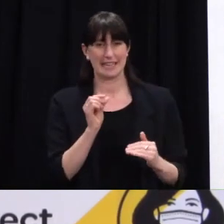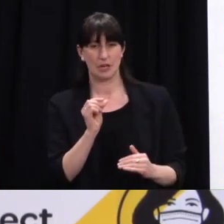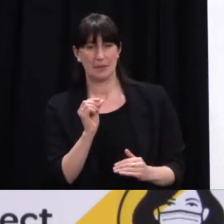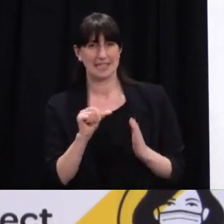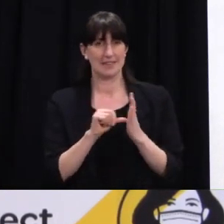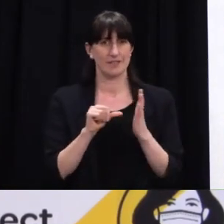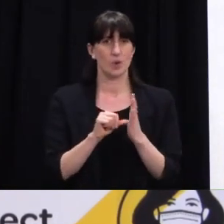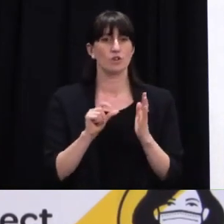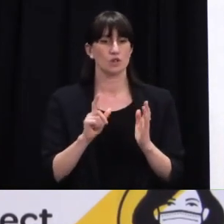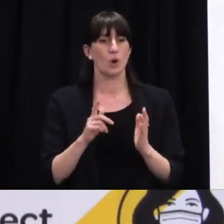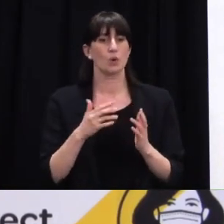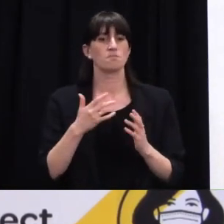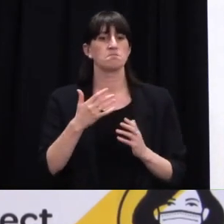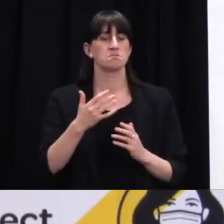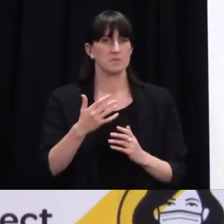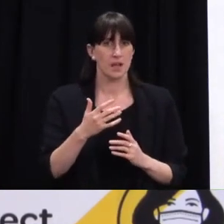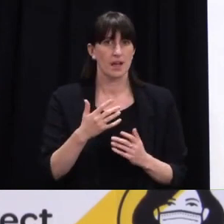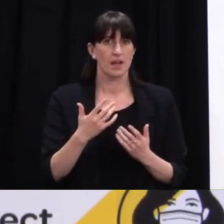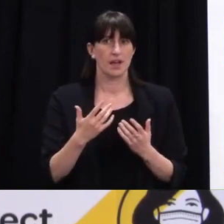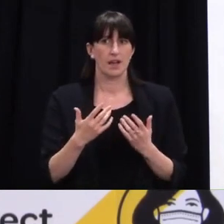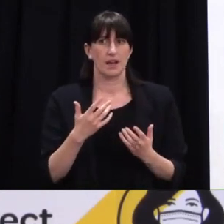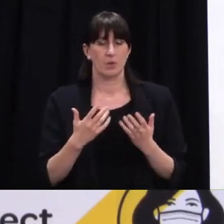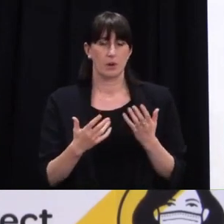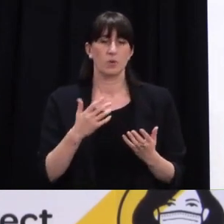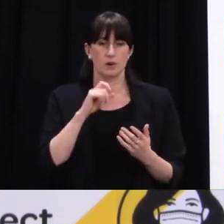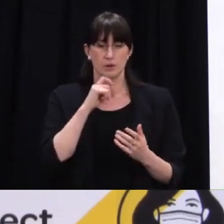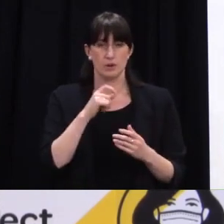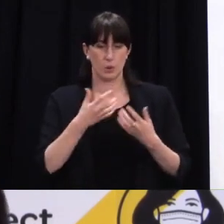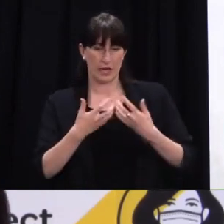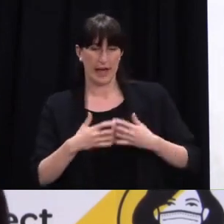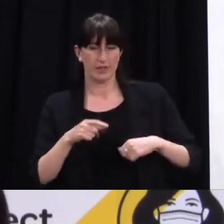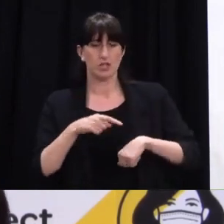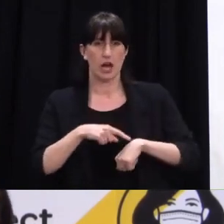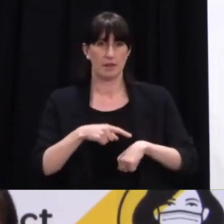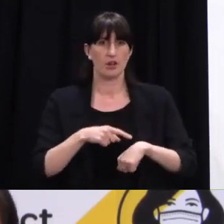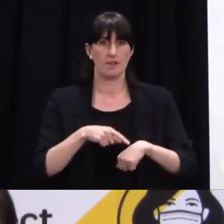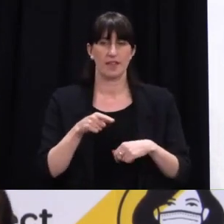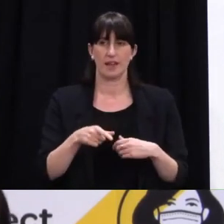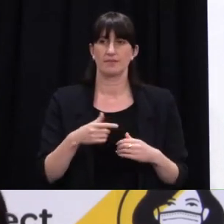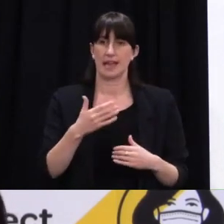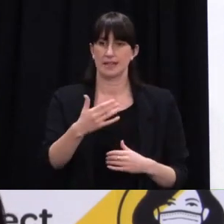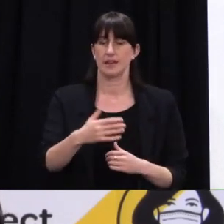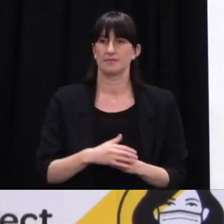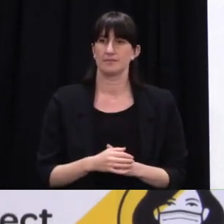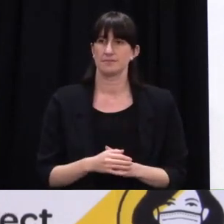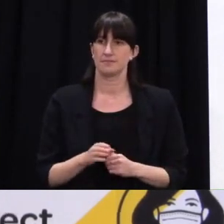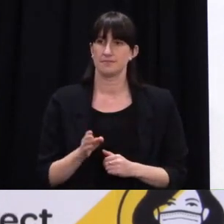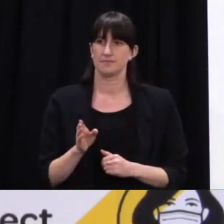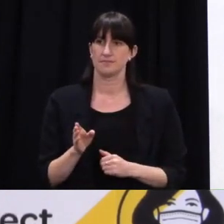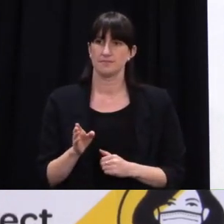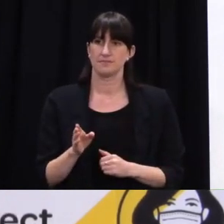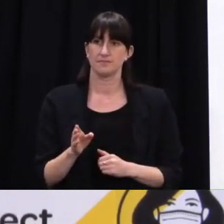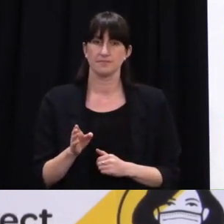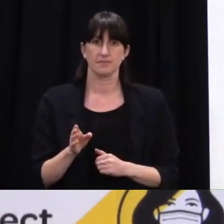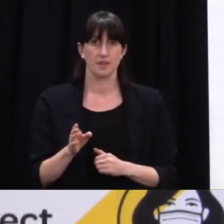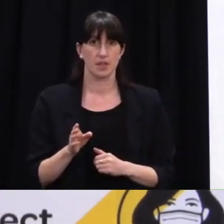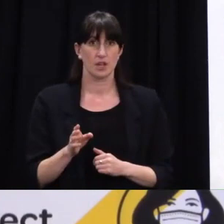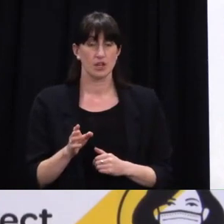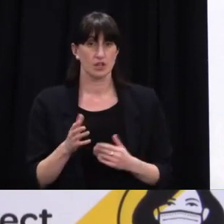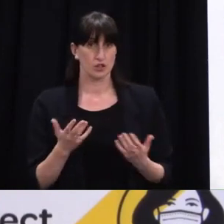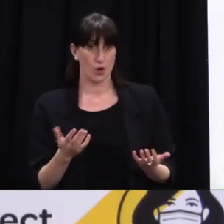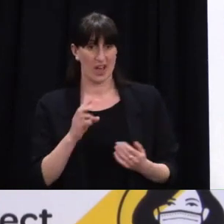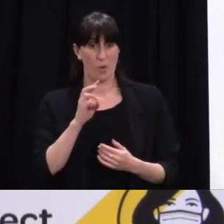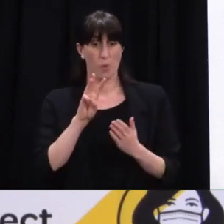as we continue to make those final decisions on timing do you expect public servants to come back to work into